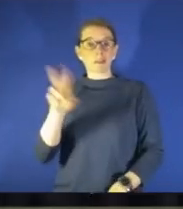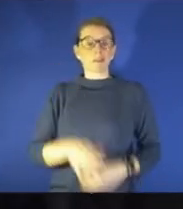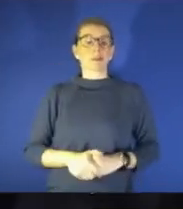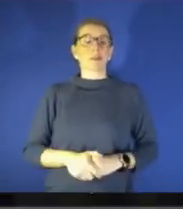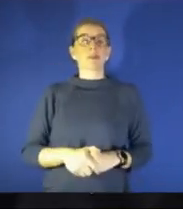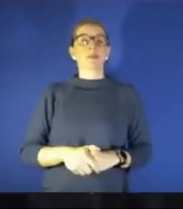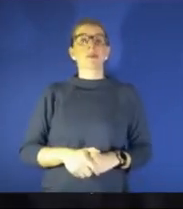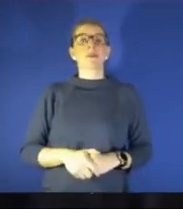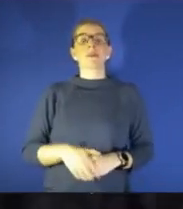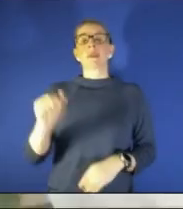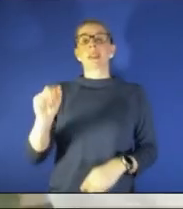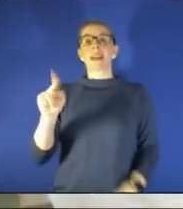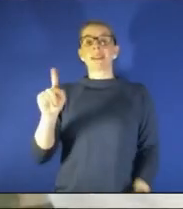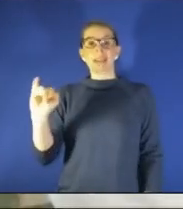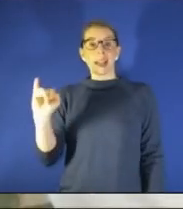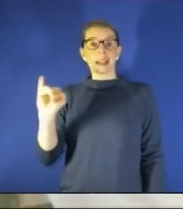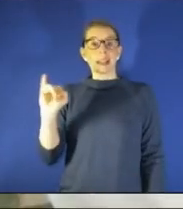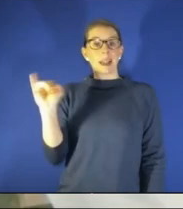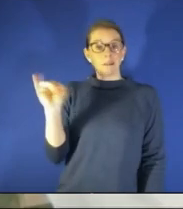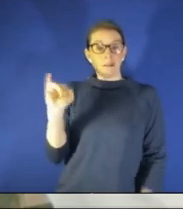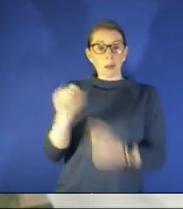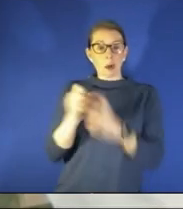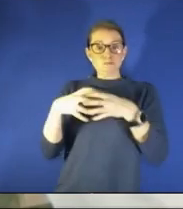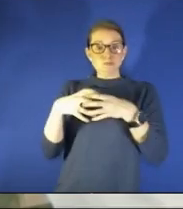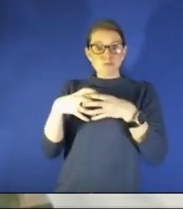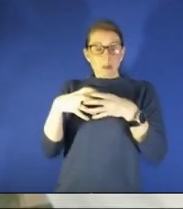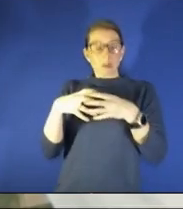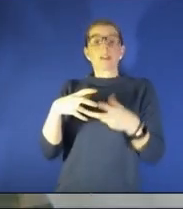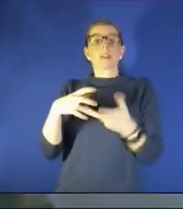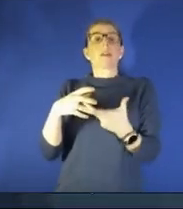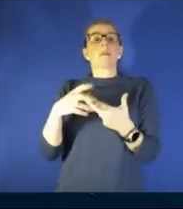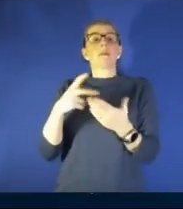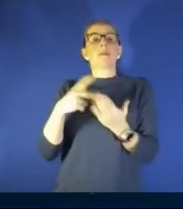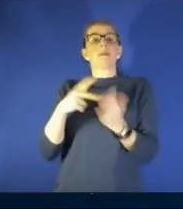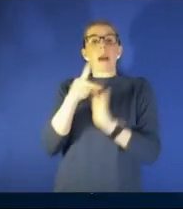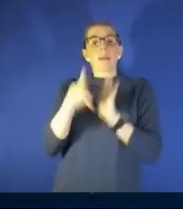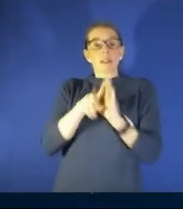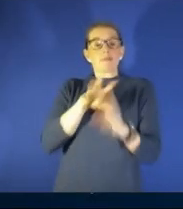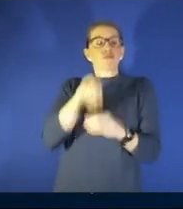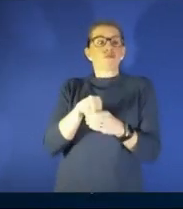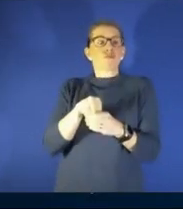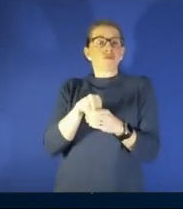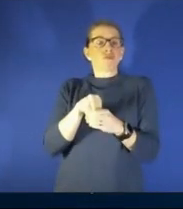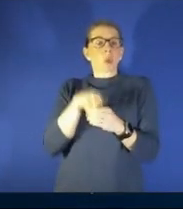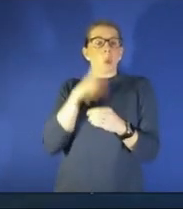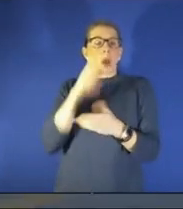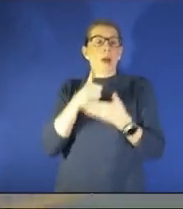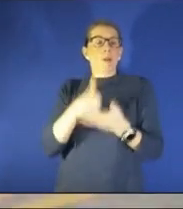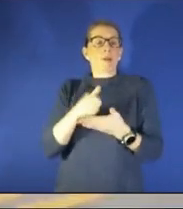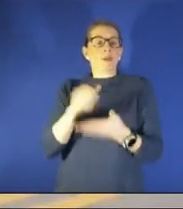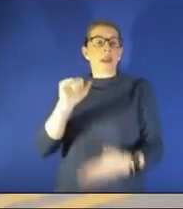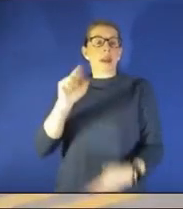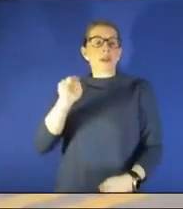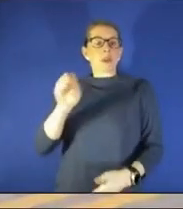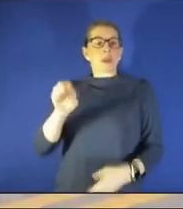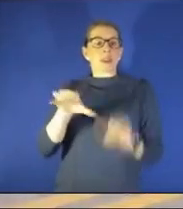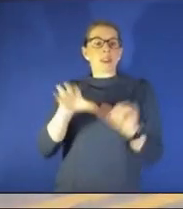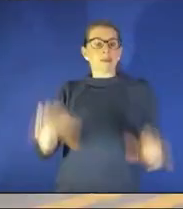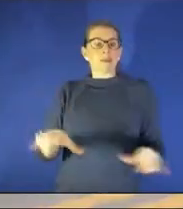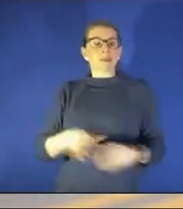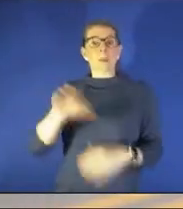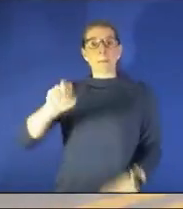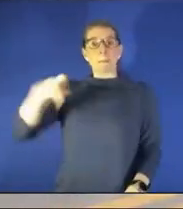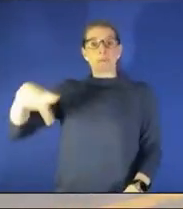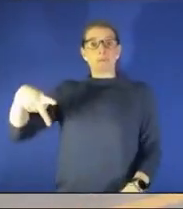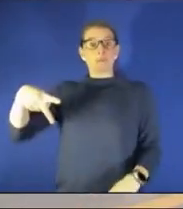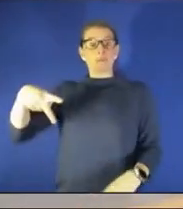properties that can help strengthen the immune system and for many the irish holidays started this past weekend the city of overblown park held its